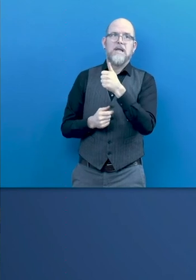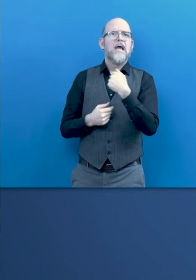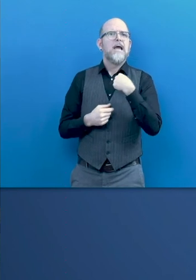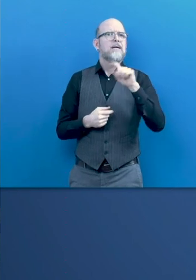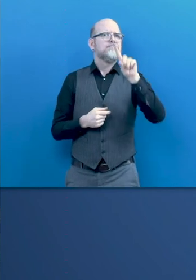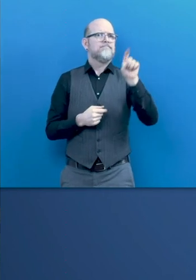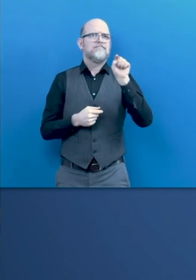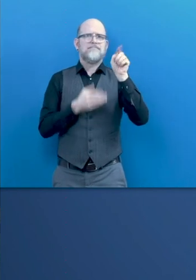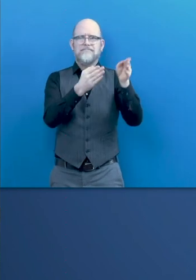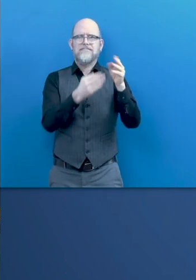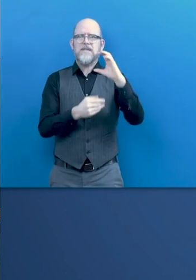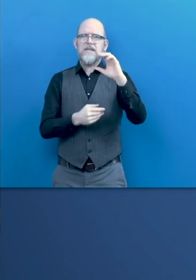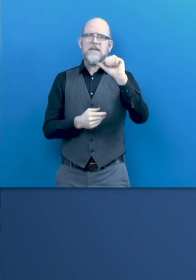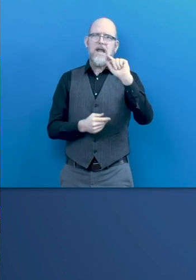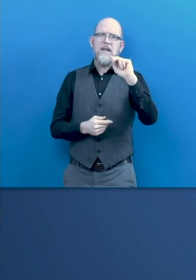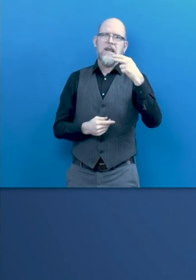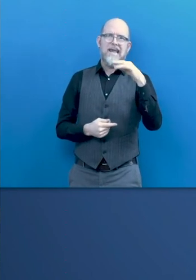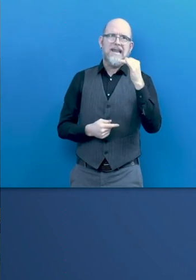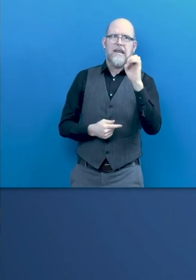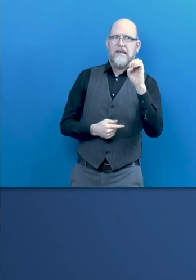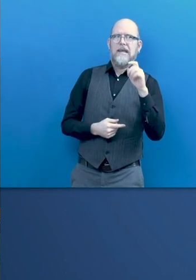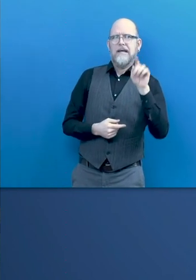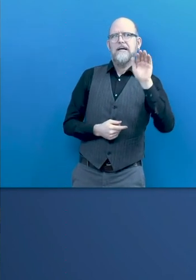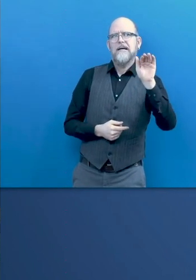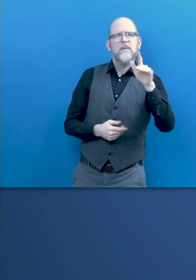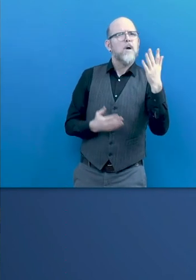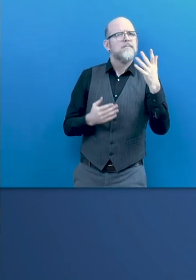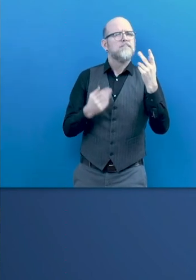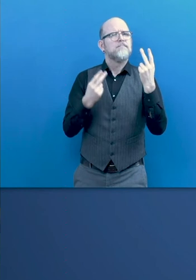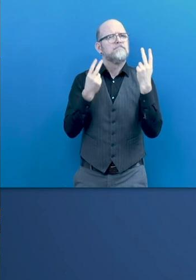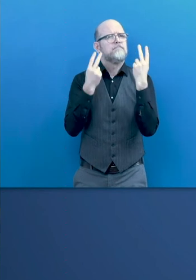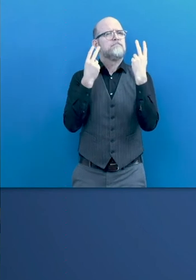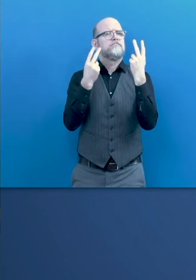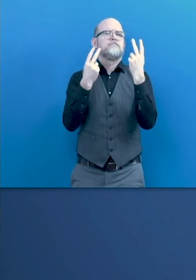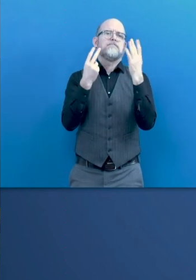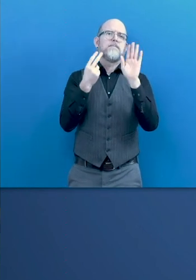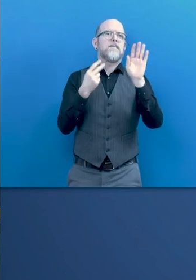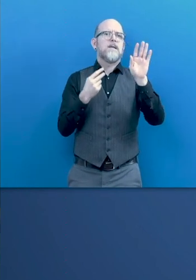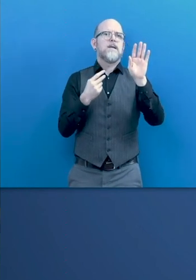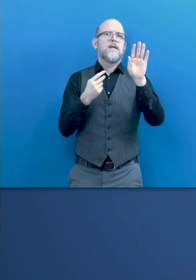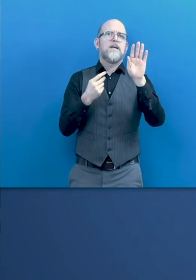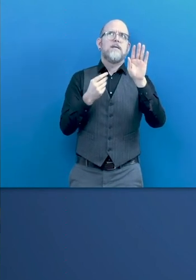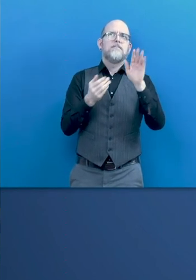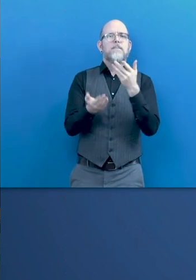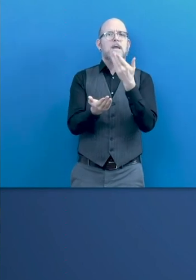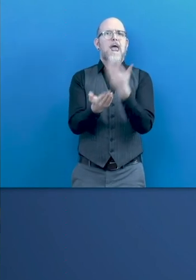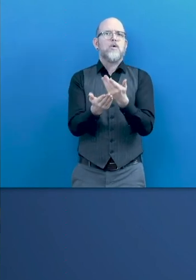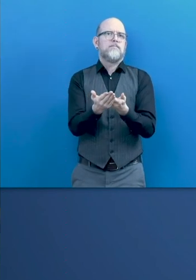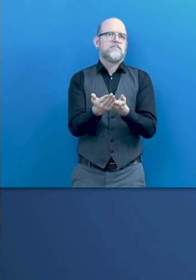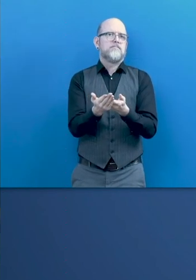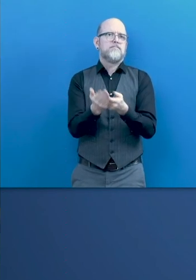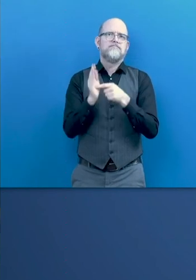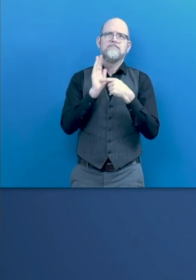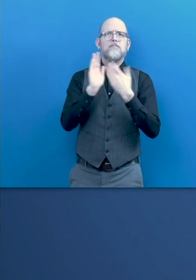could underline and you want to mention in advancing towards a more inclusive digital world of work